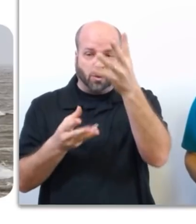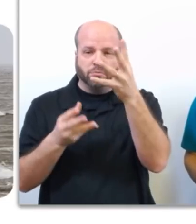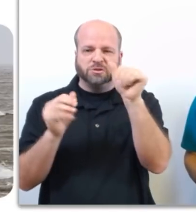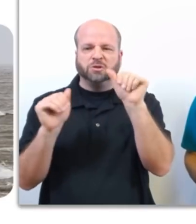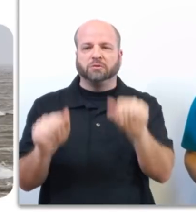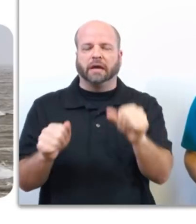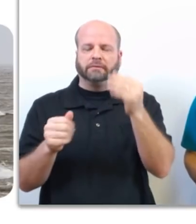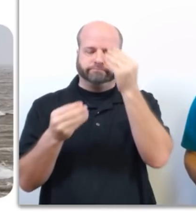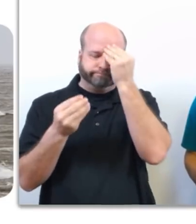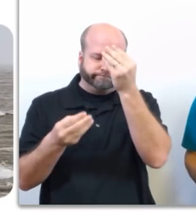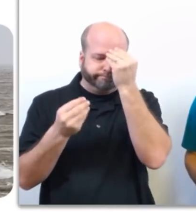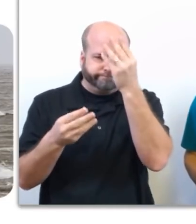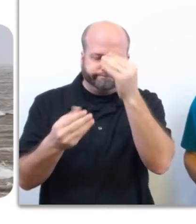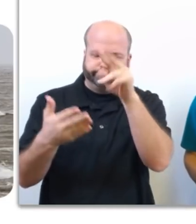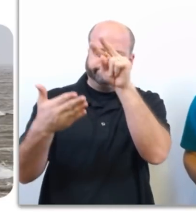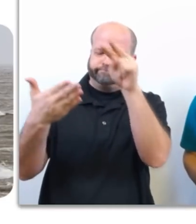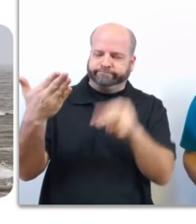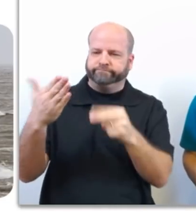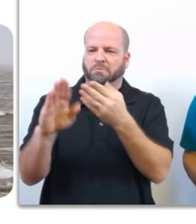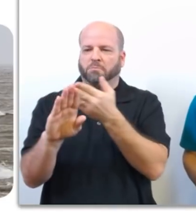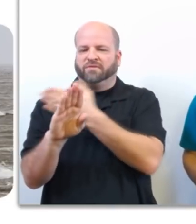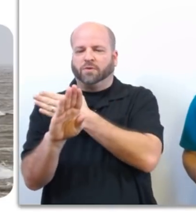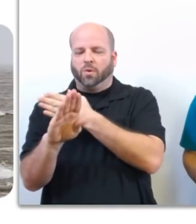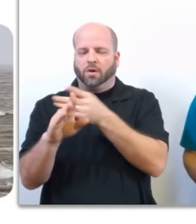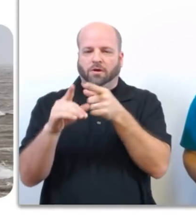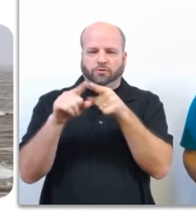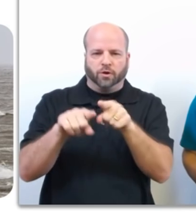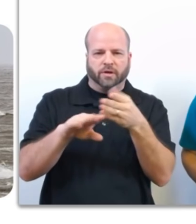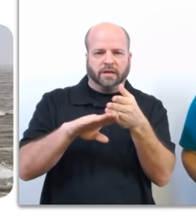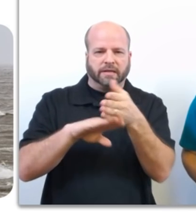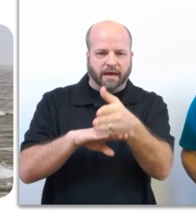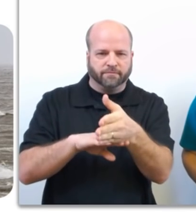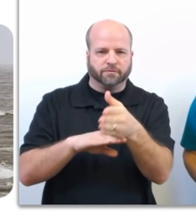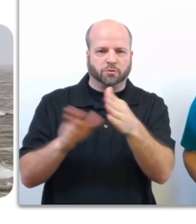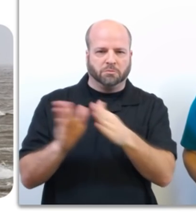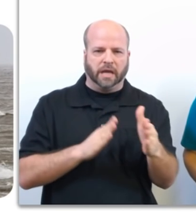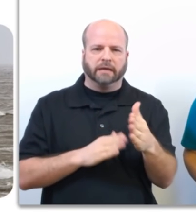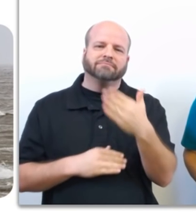before, during and after plan. Thanks for joining us.